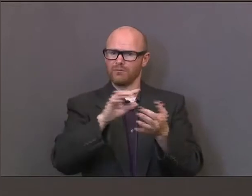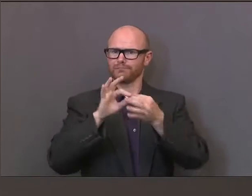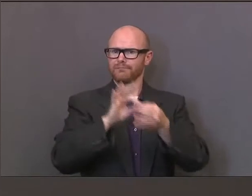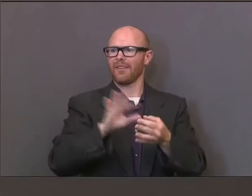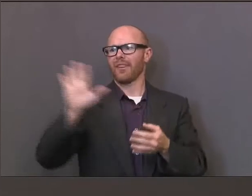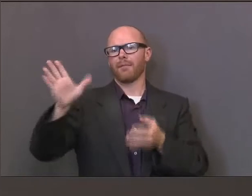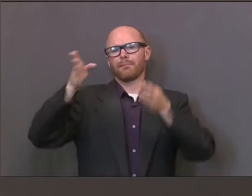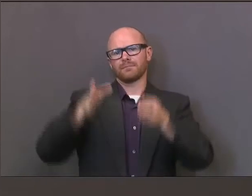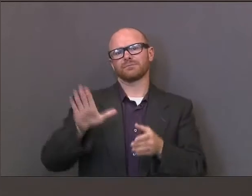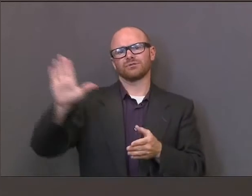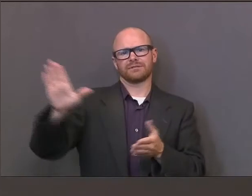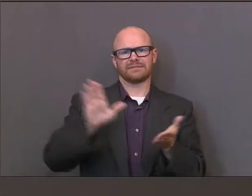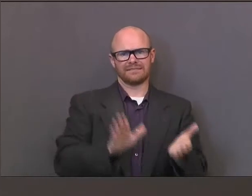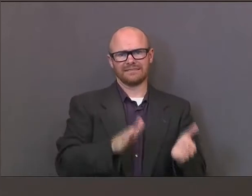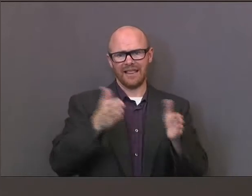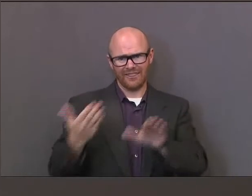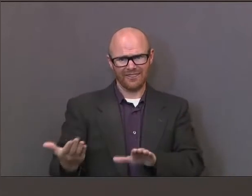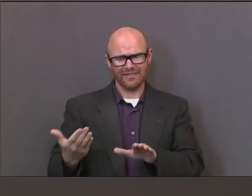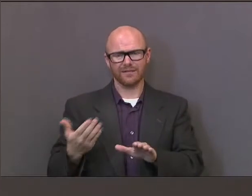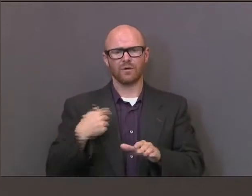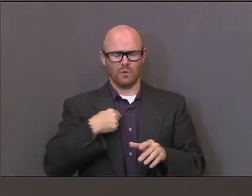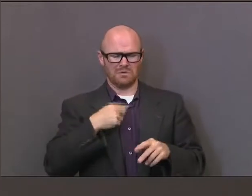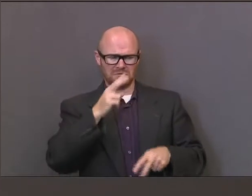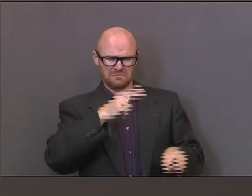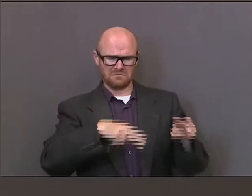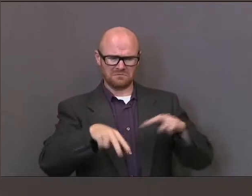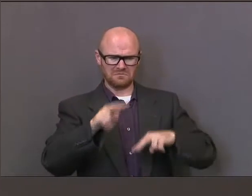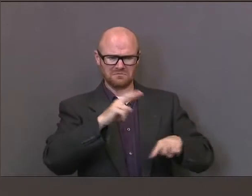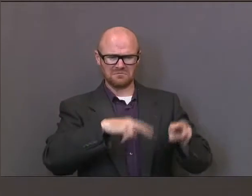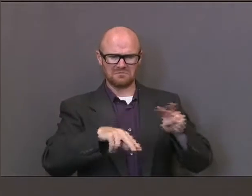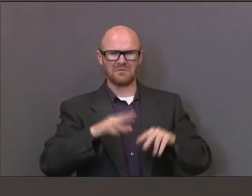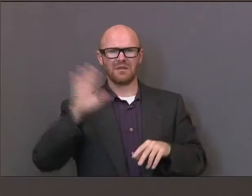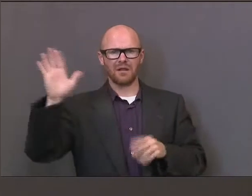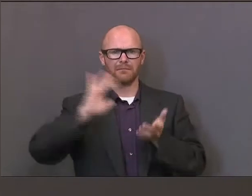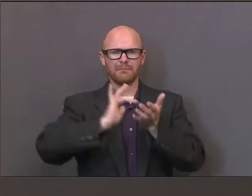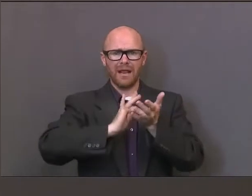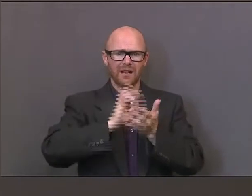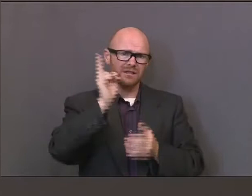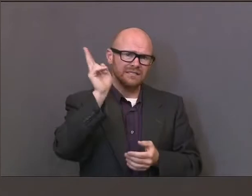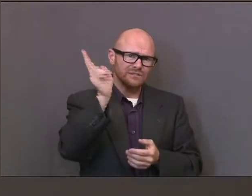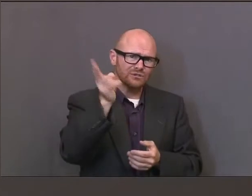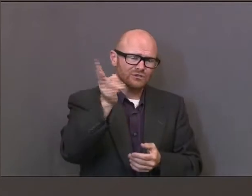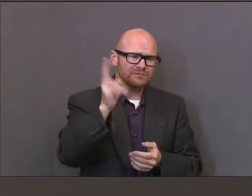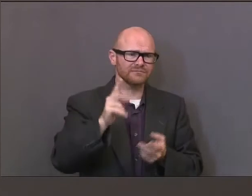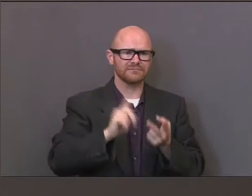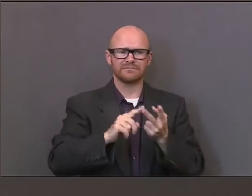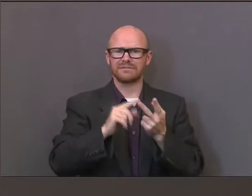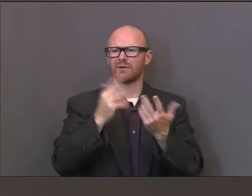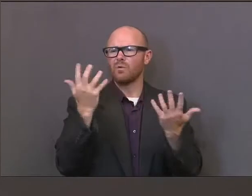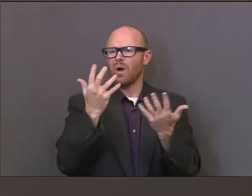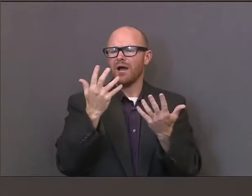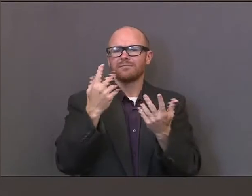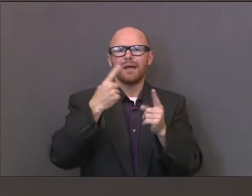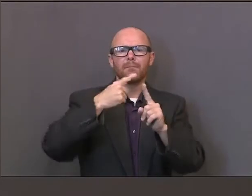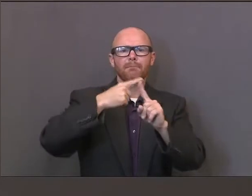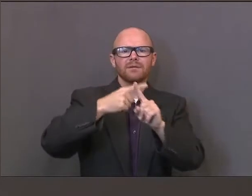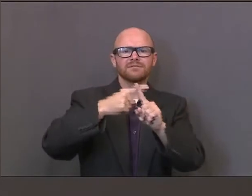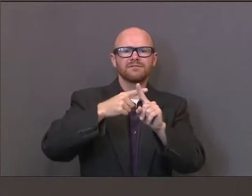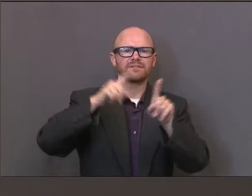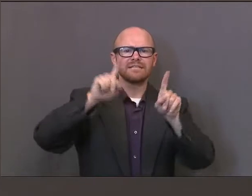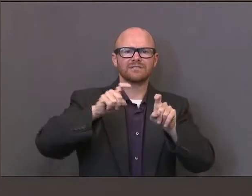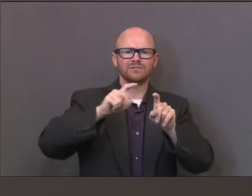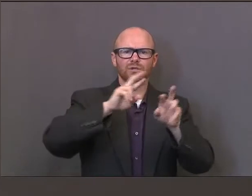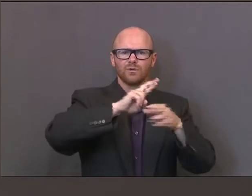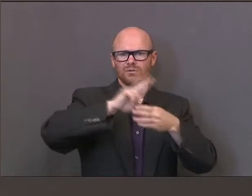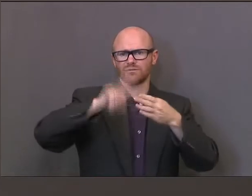up to the decedent's death, a review of their medical history and issues, a listing of any positive test results they've had and when